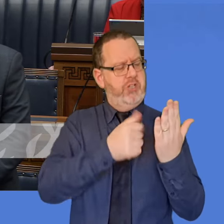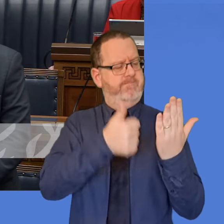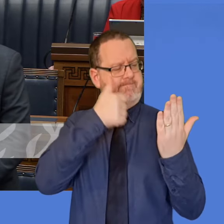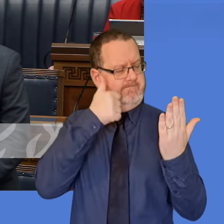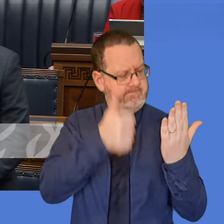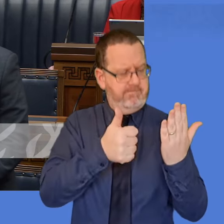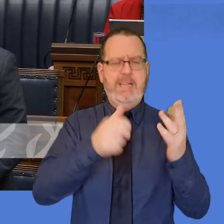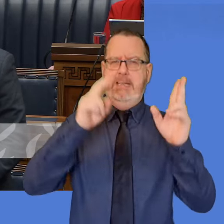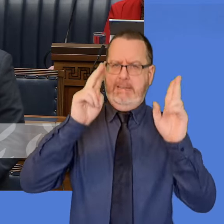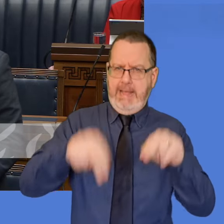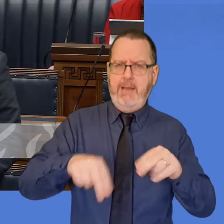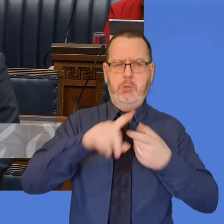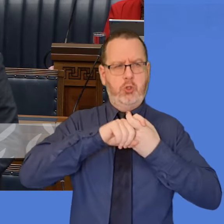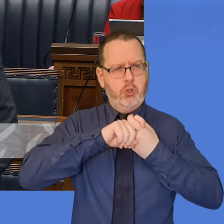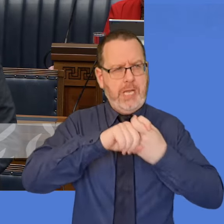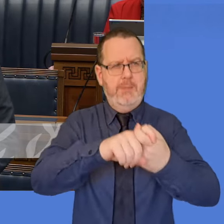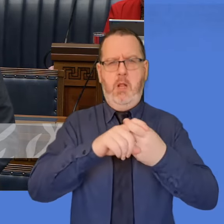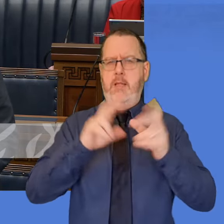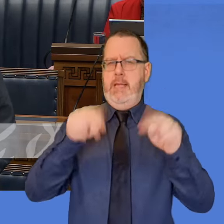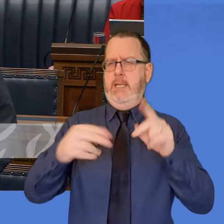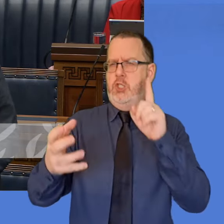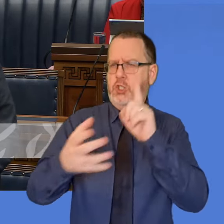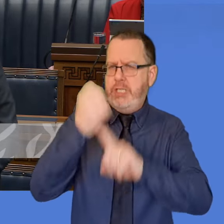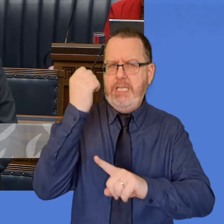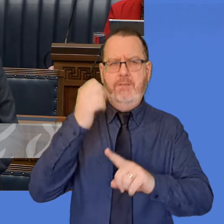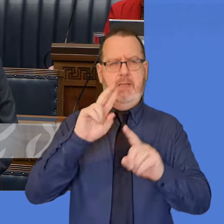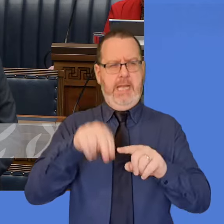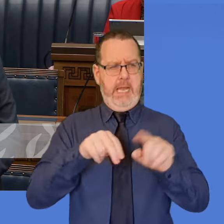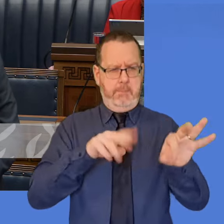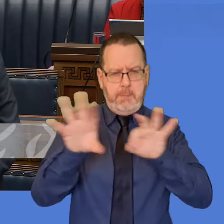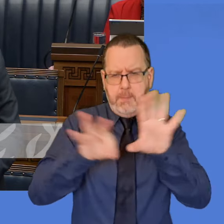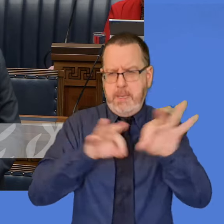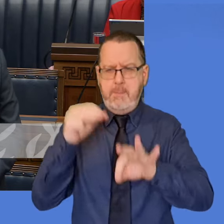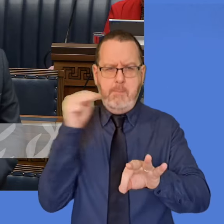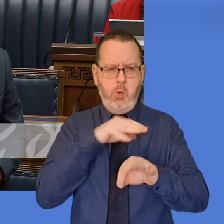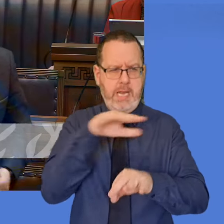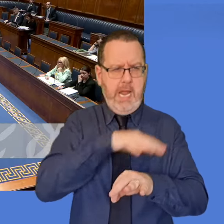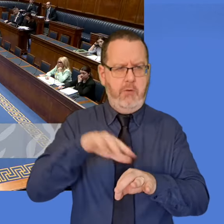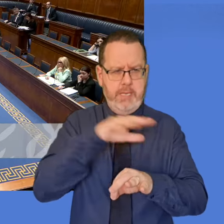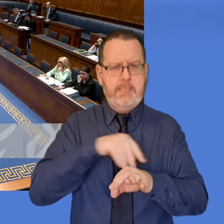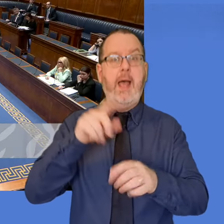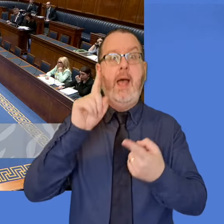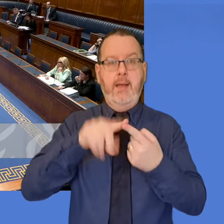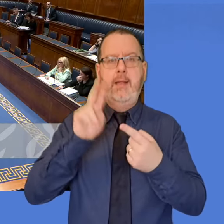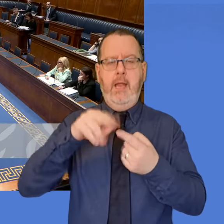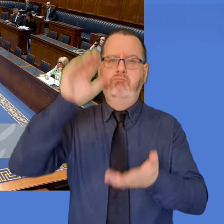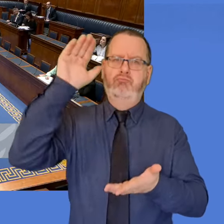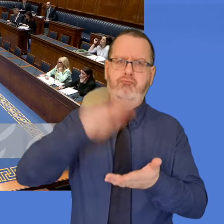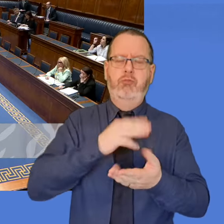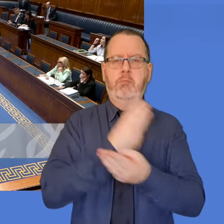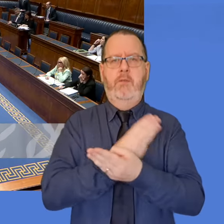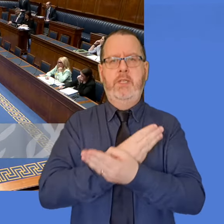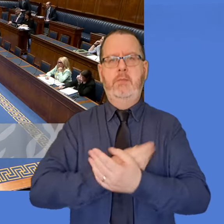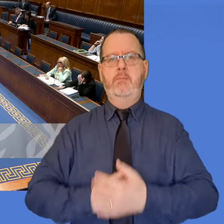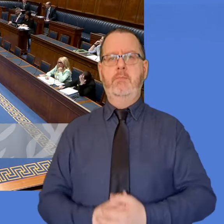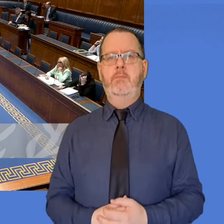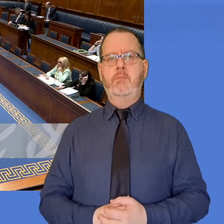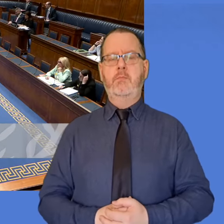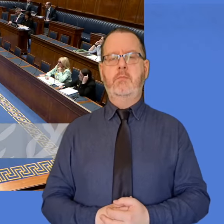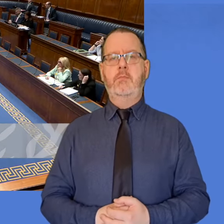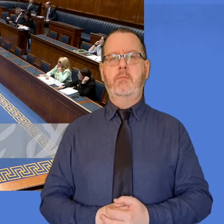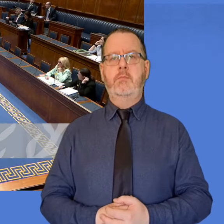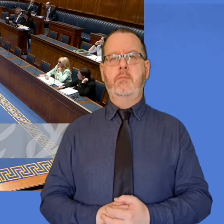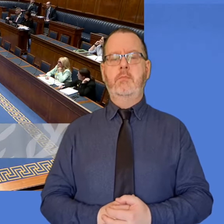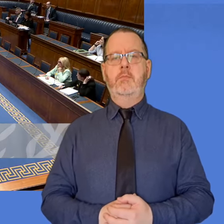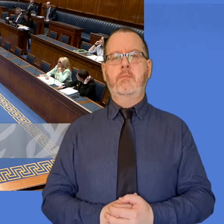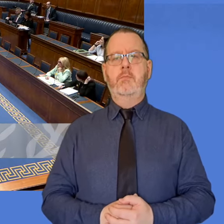strategy which prioritises the issues that will make a tangible difference to people's lives. Thank you, Mr